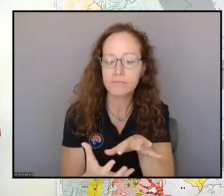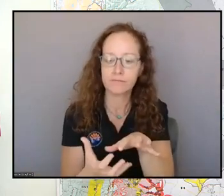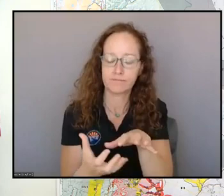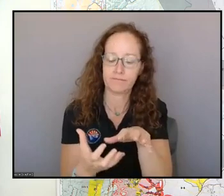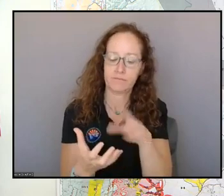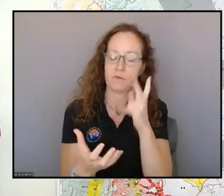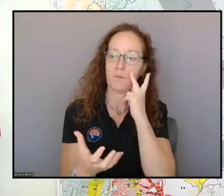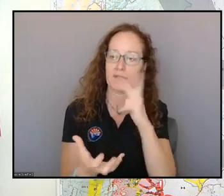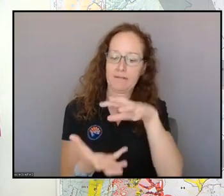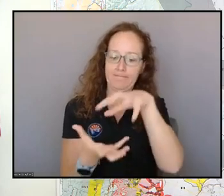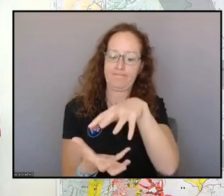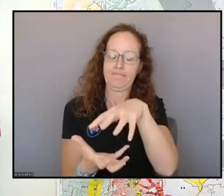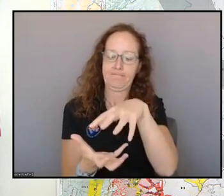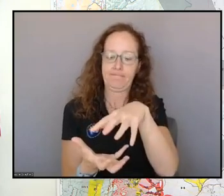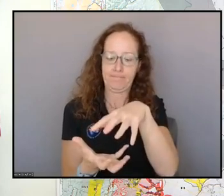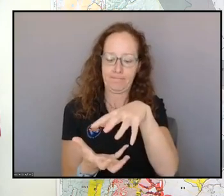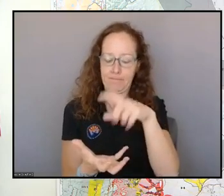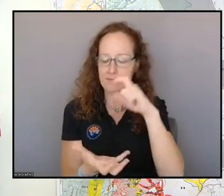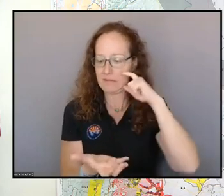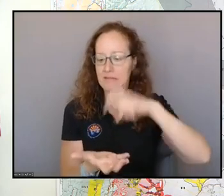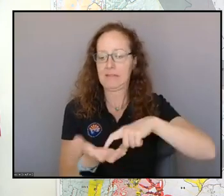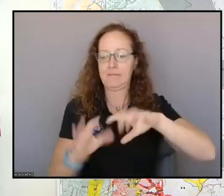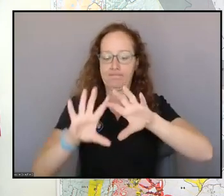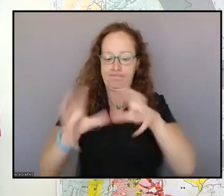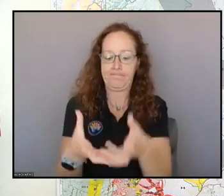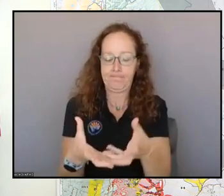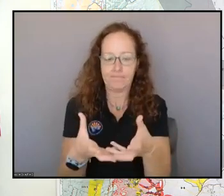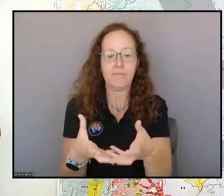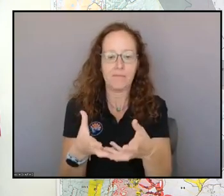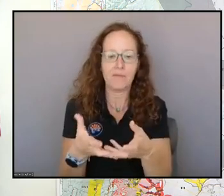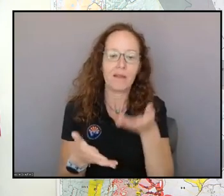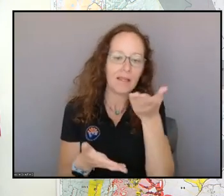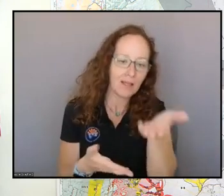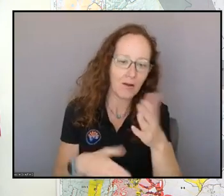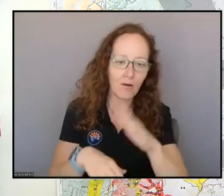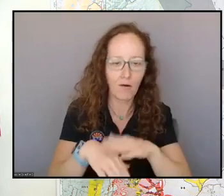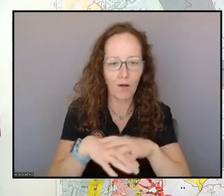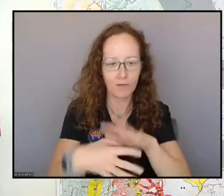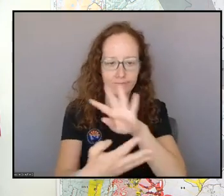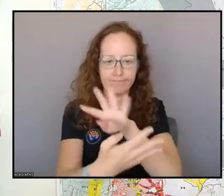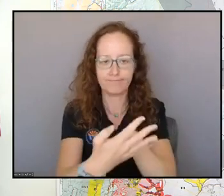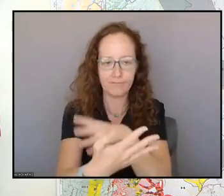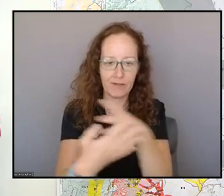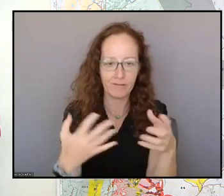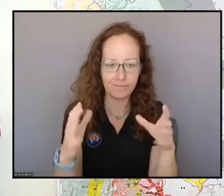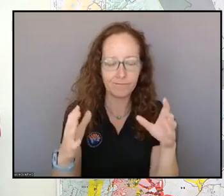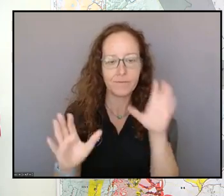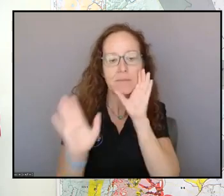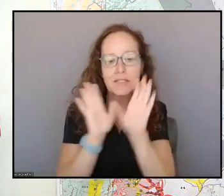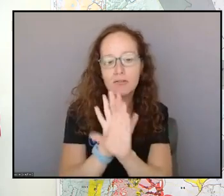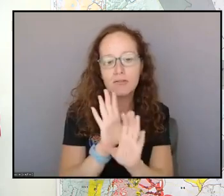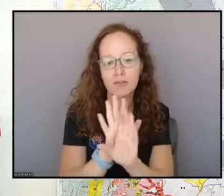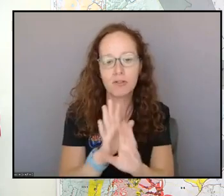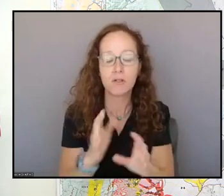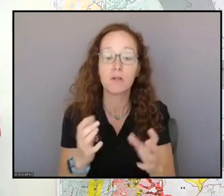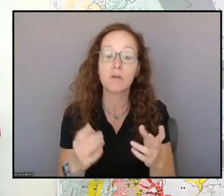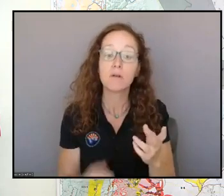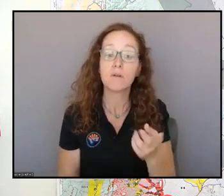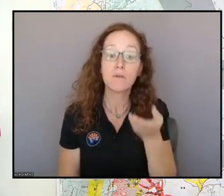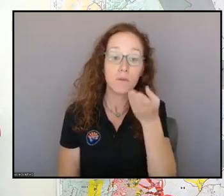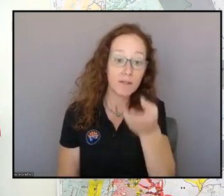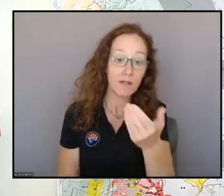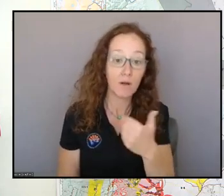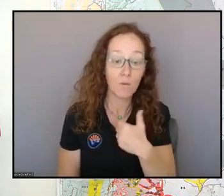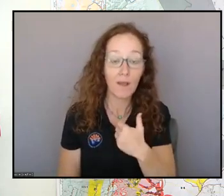in a graphical format. So, what we have here is a tail of two upper